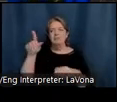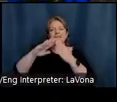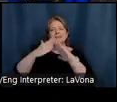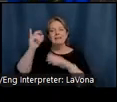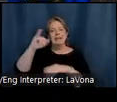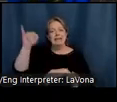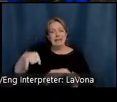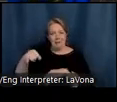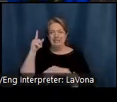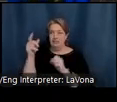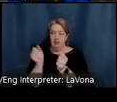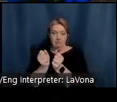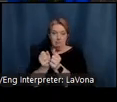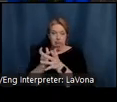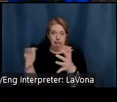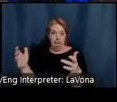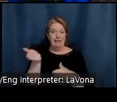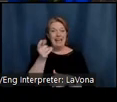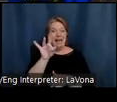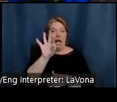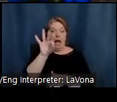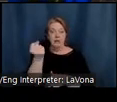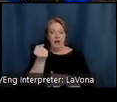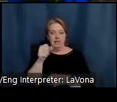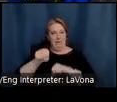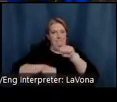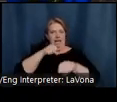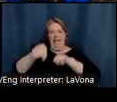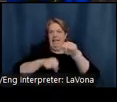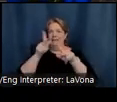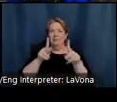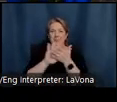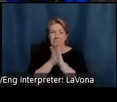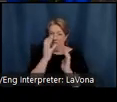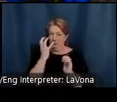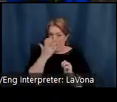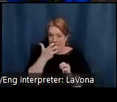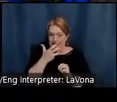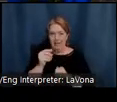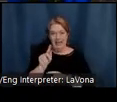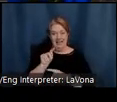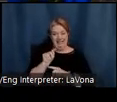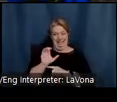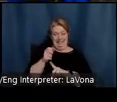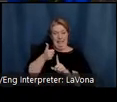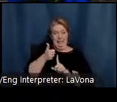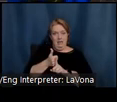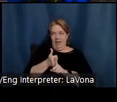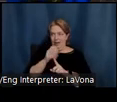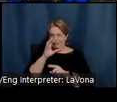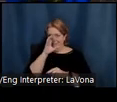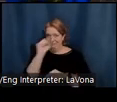1890s, a bicycle craze swept Indianapolis, and Theodore was right in the midst of the fun.